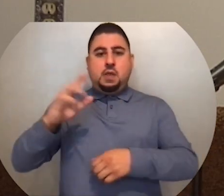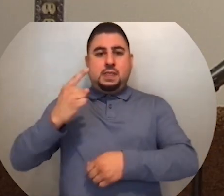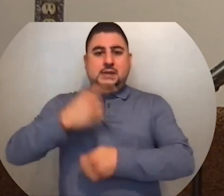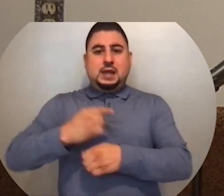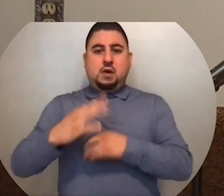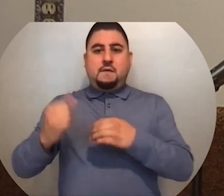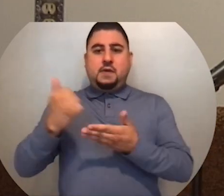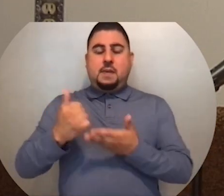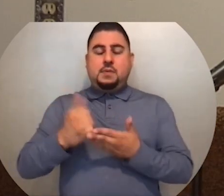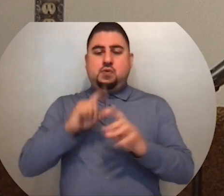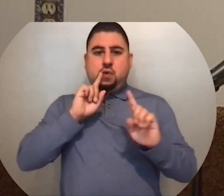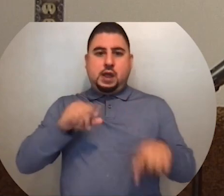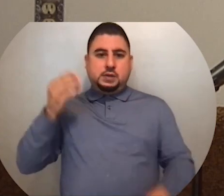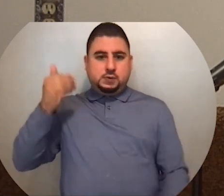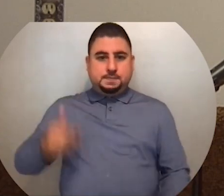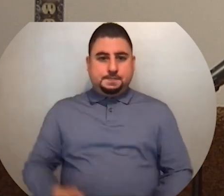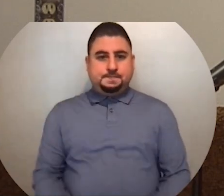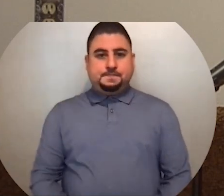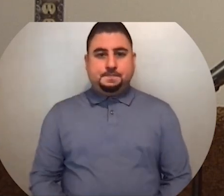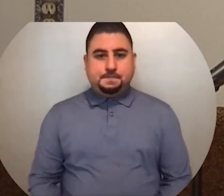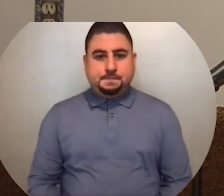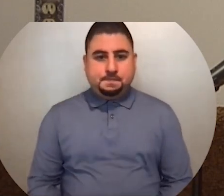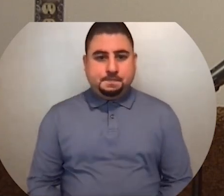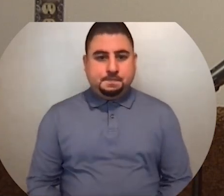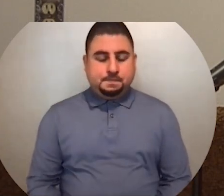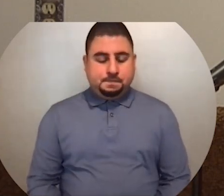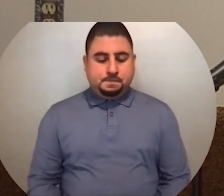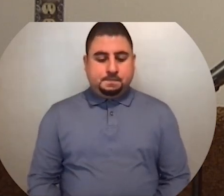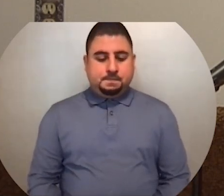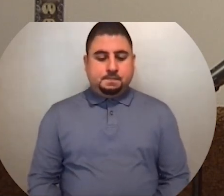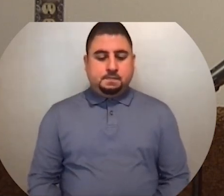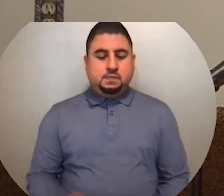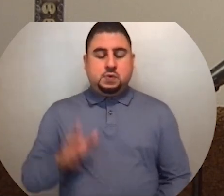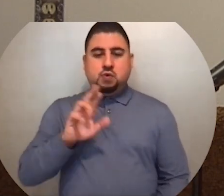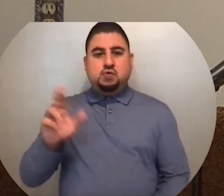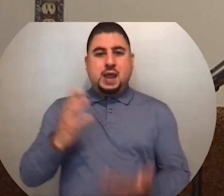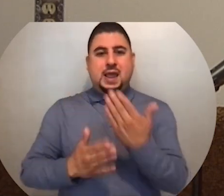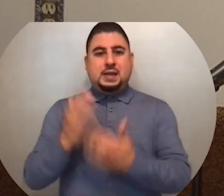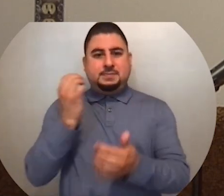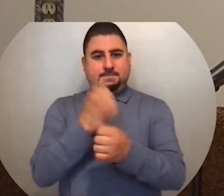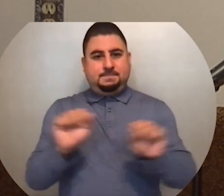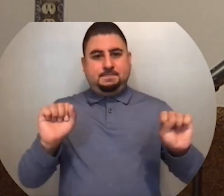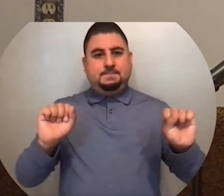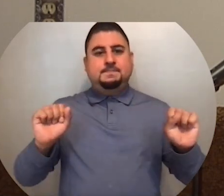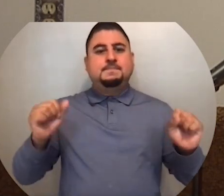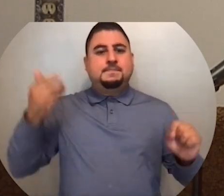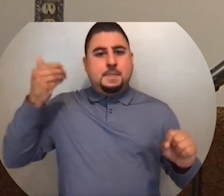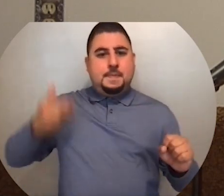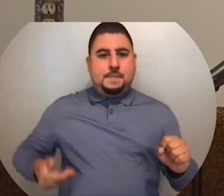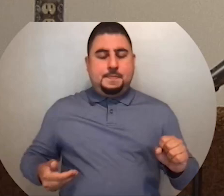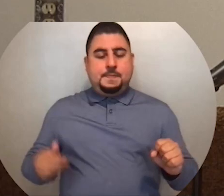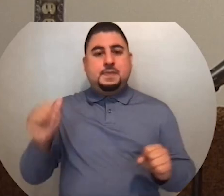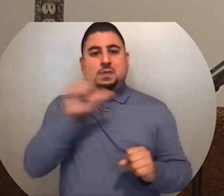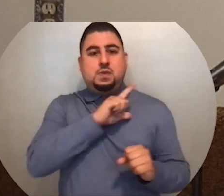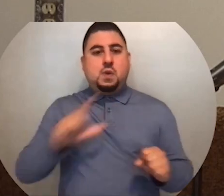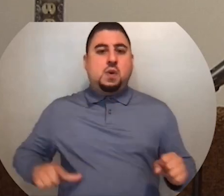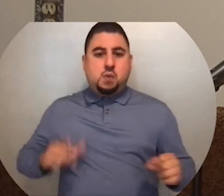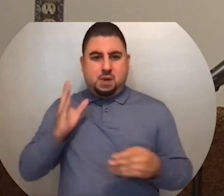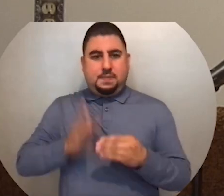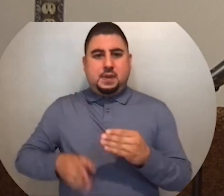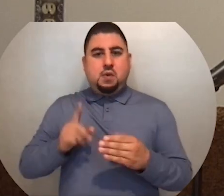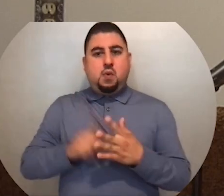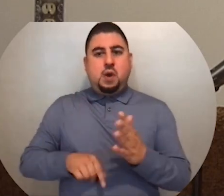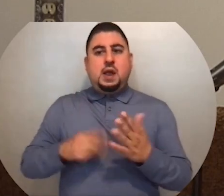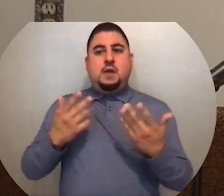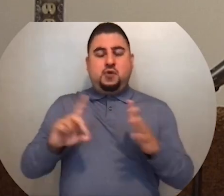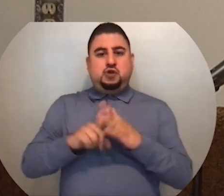called for help, you answered me. Your right hand saves me. The Lord will complete what